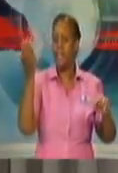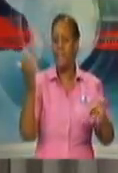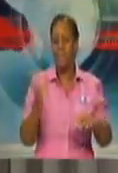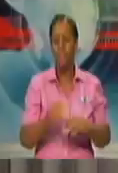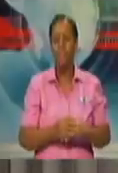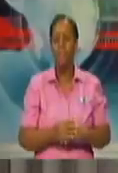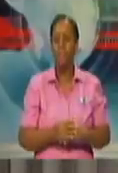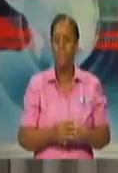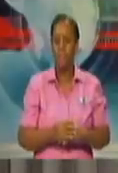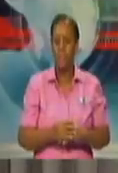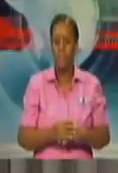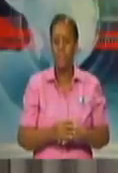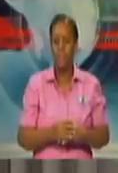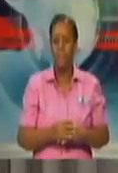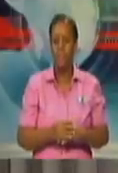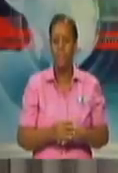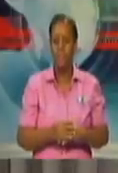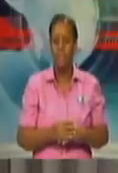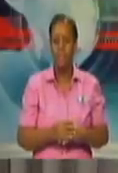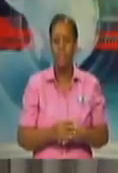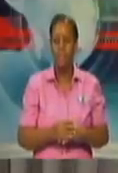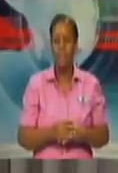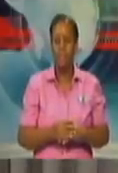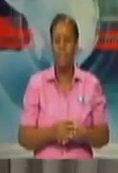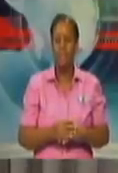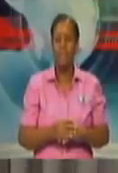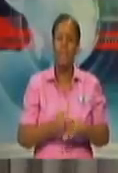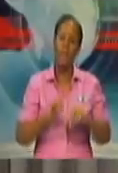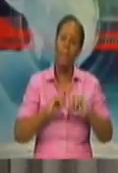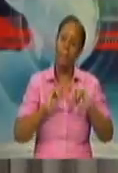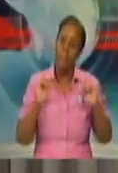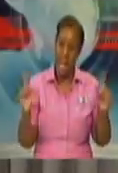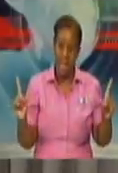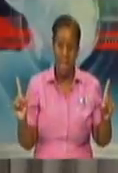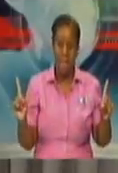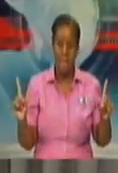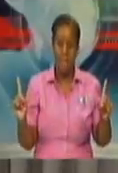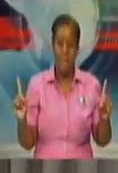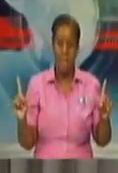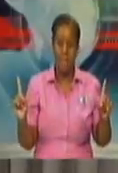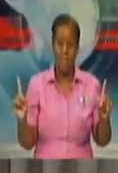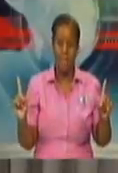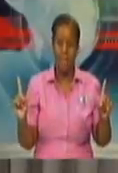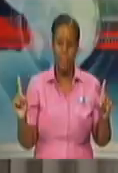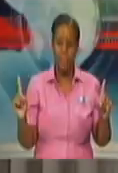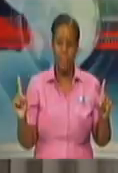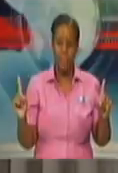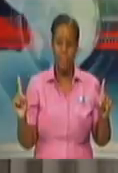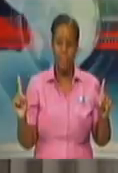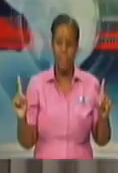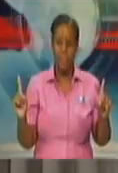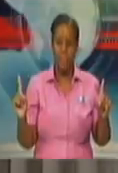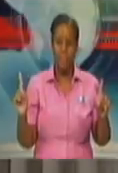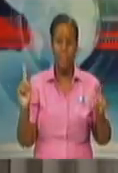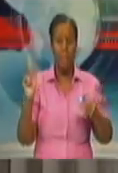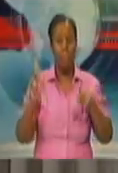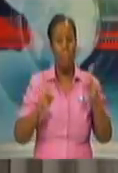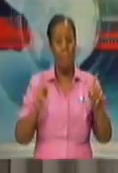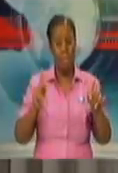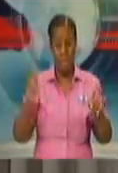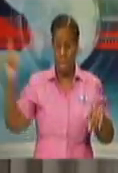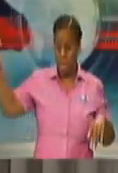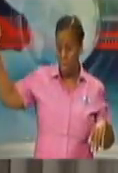have had in terms of supply. But our importers, I mean, they really had their